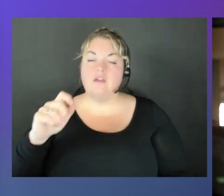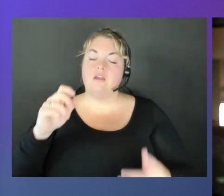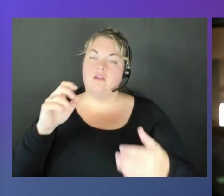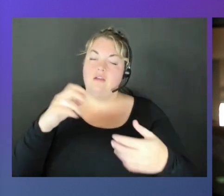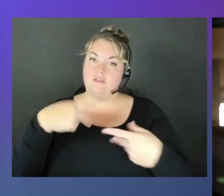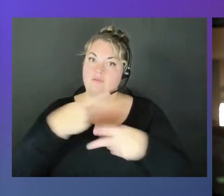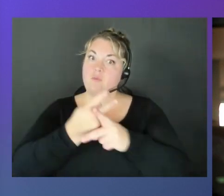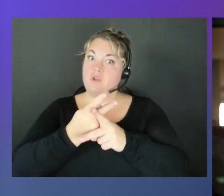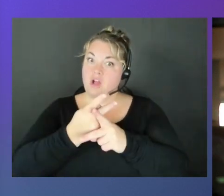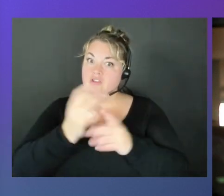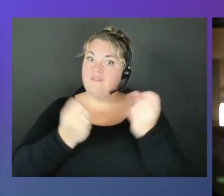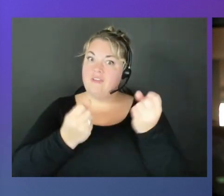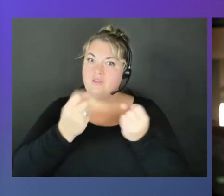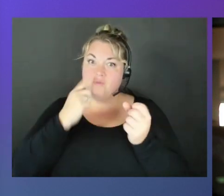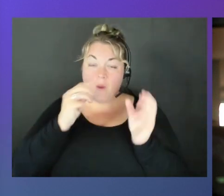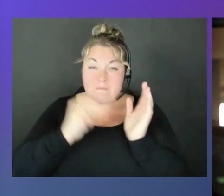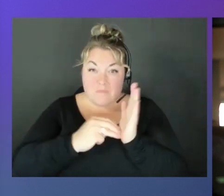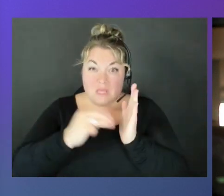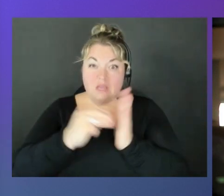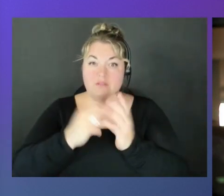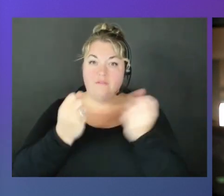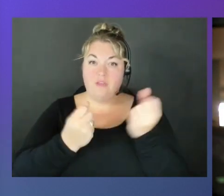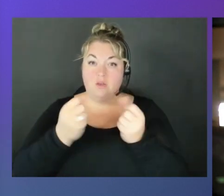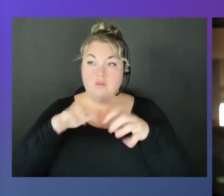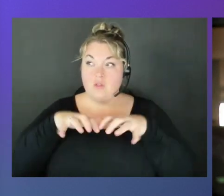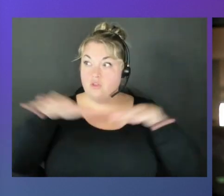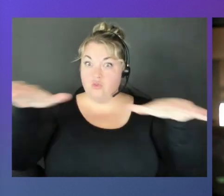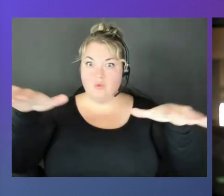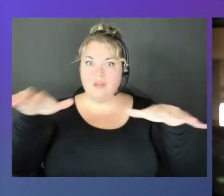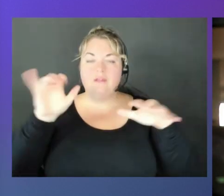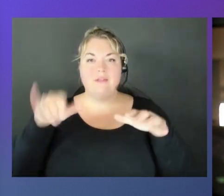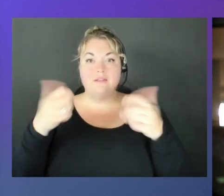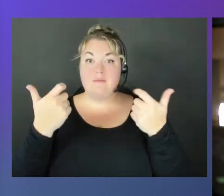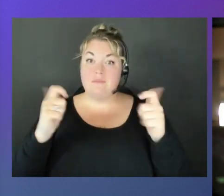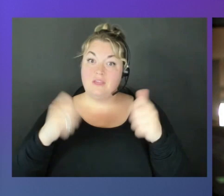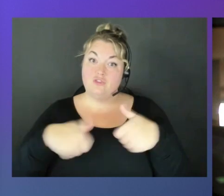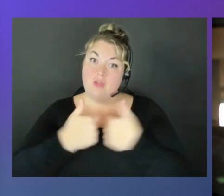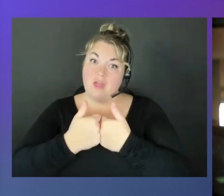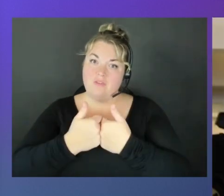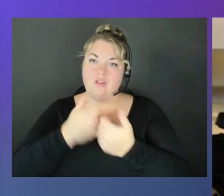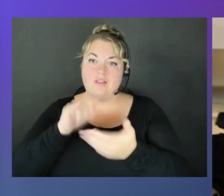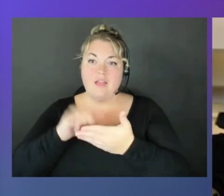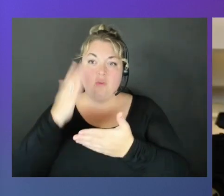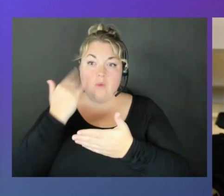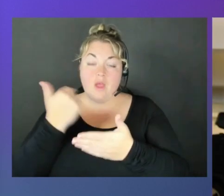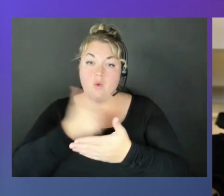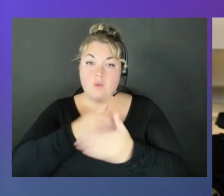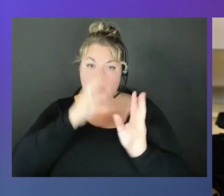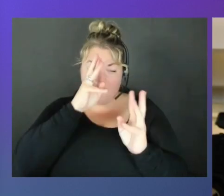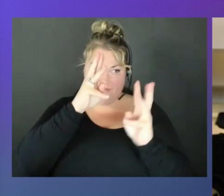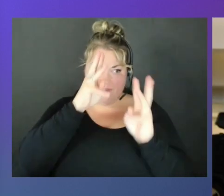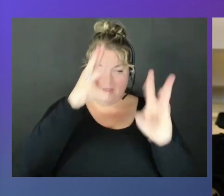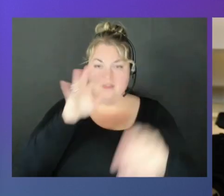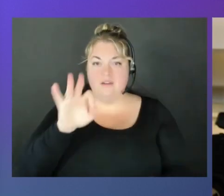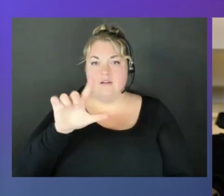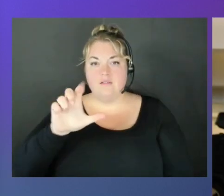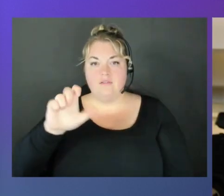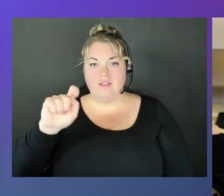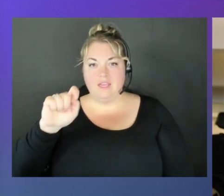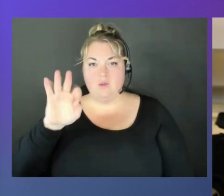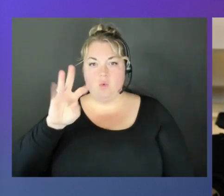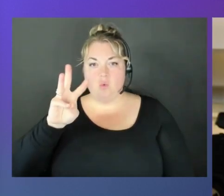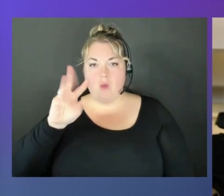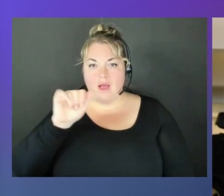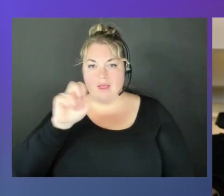for millions of vehicles on the street. So that's a big challenge. And that's why we invent FleetWise to help the